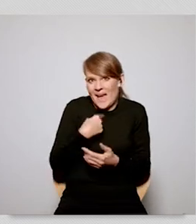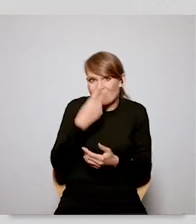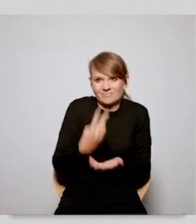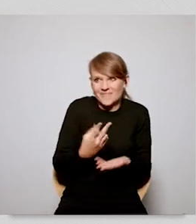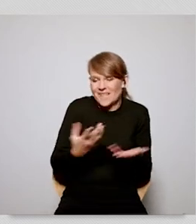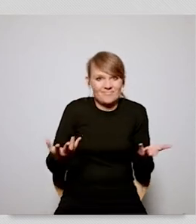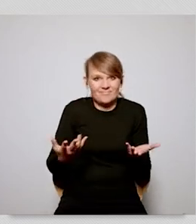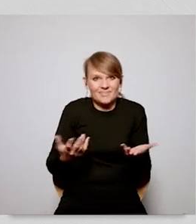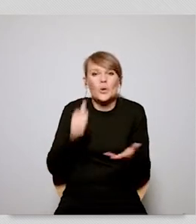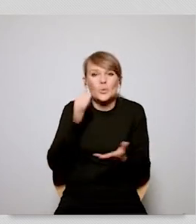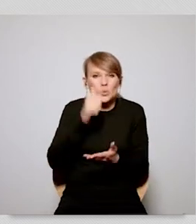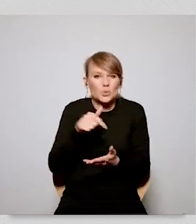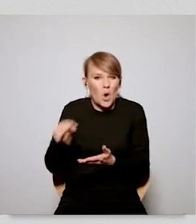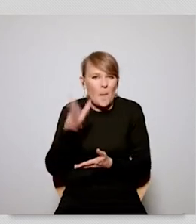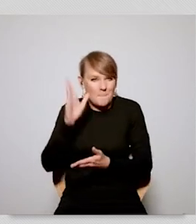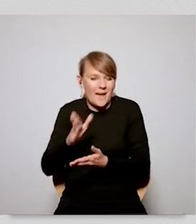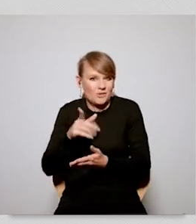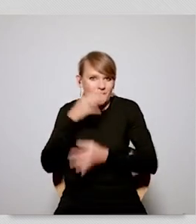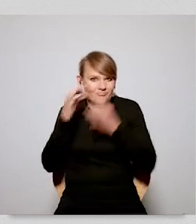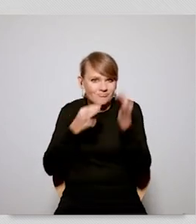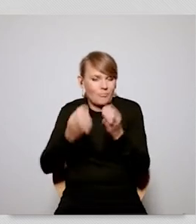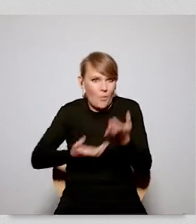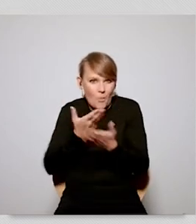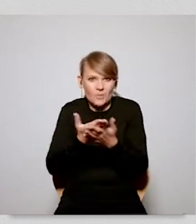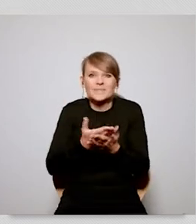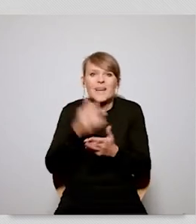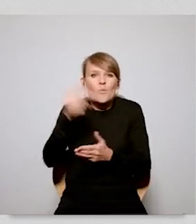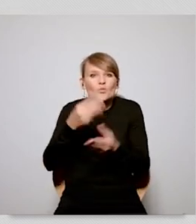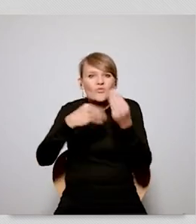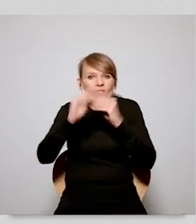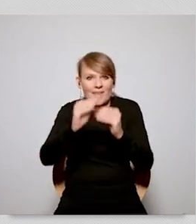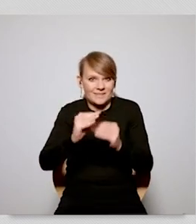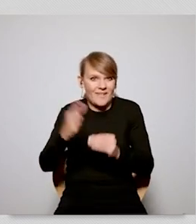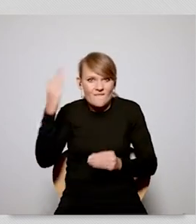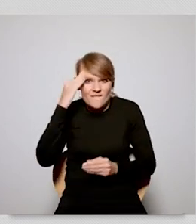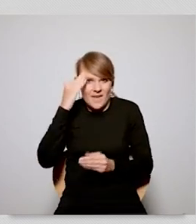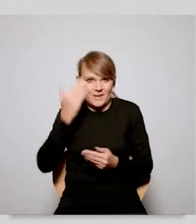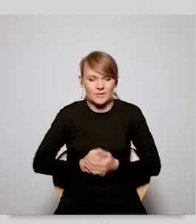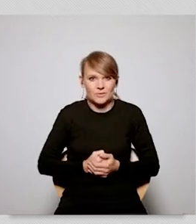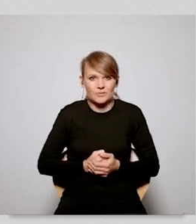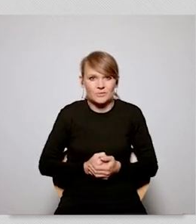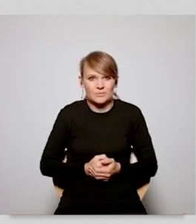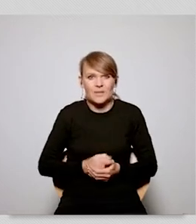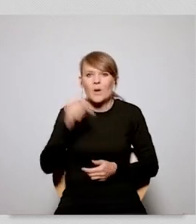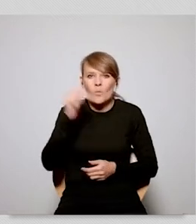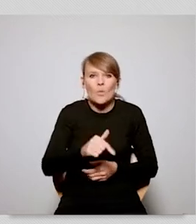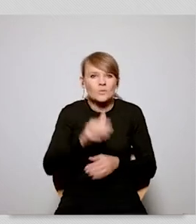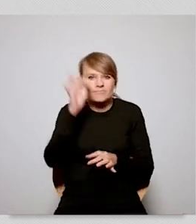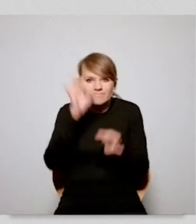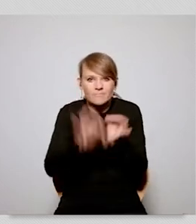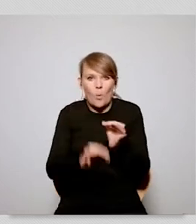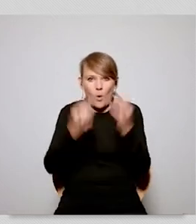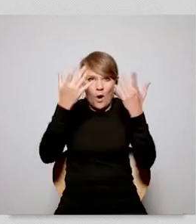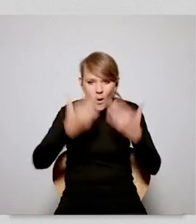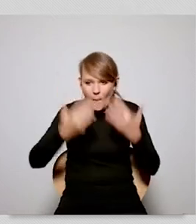is to spend it on the right things in the right places so i think what we need to do is to inform